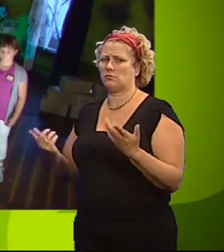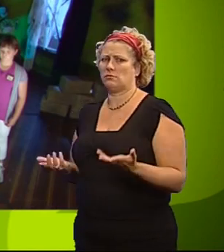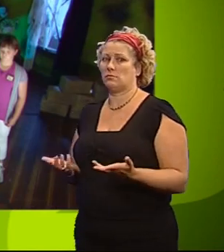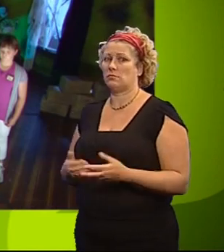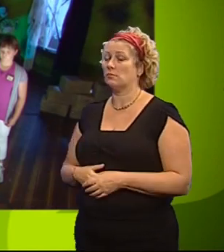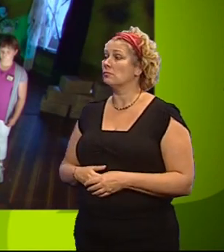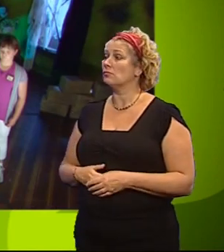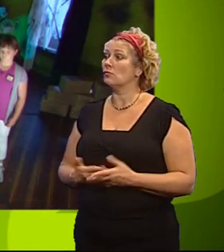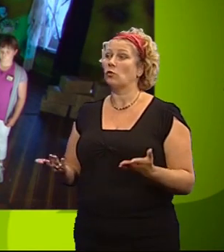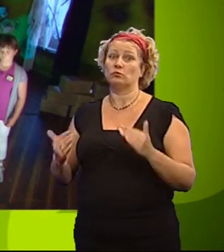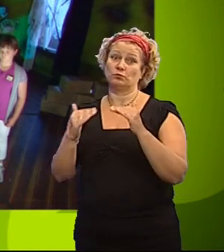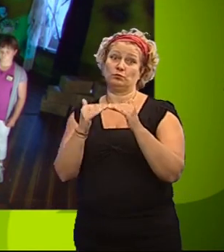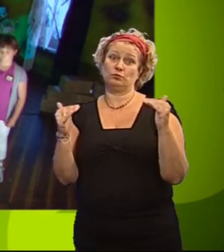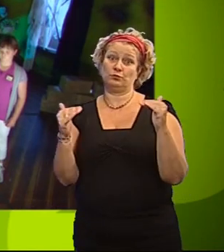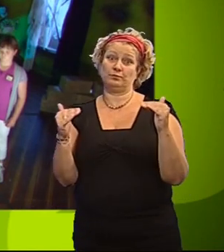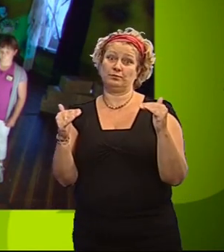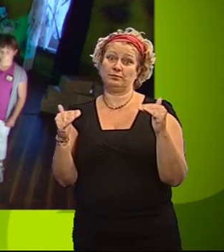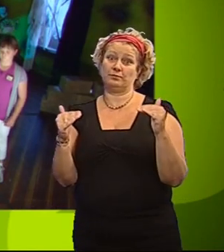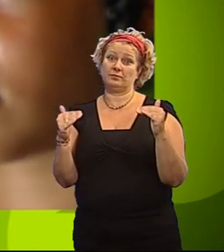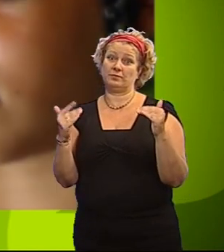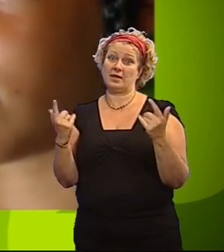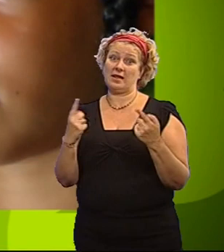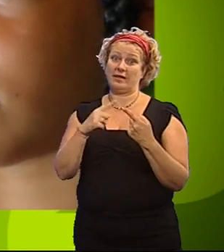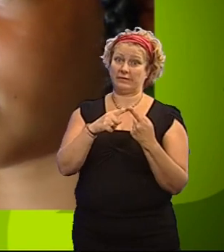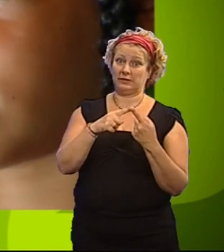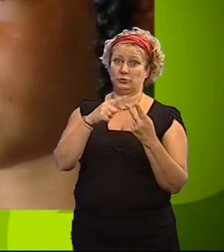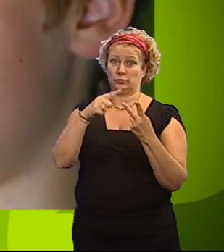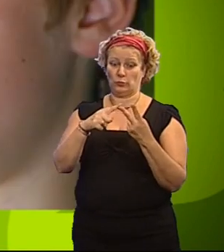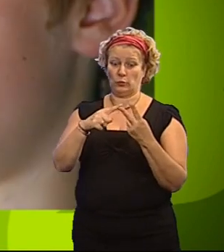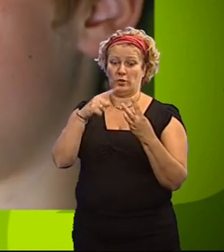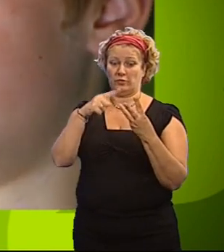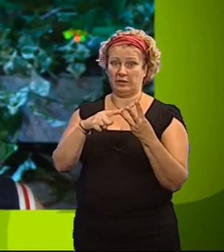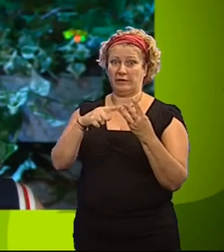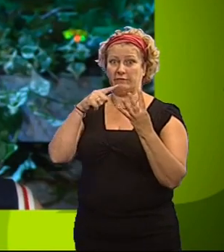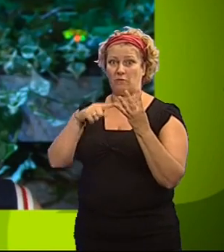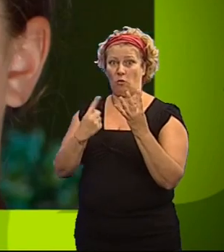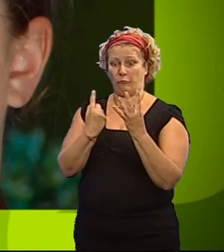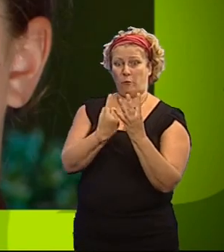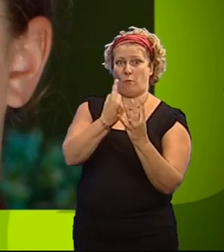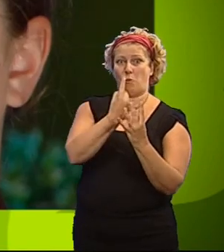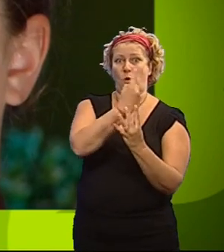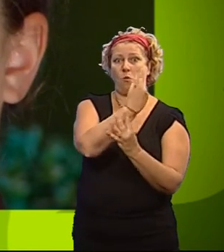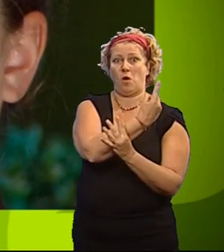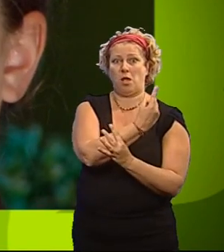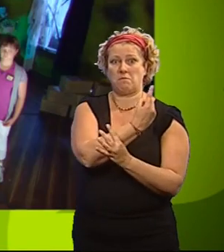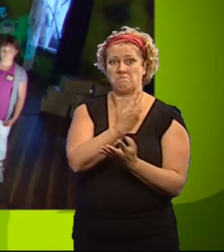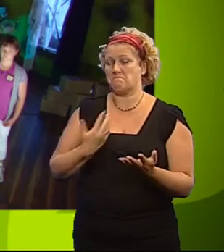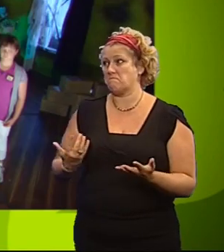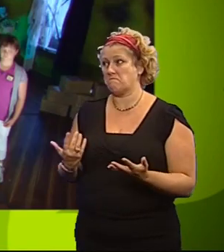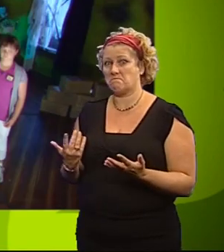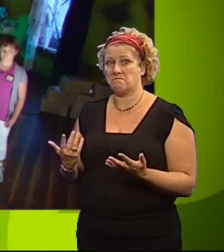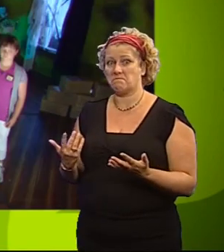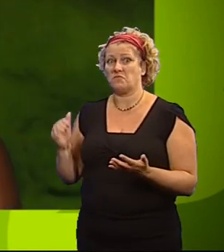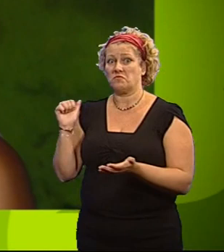The vote is a draw. You have voted for Renee, Tim, Oace and Sam. As you